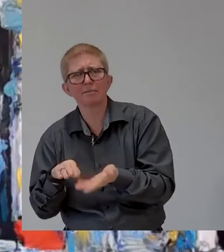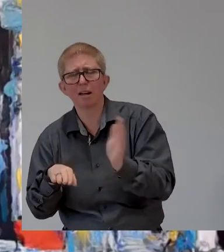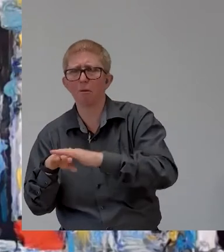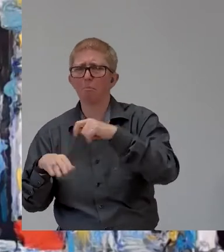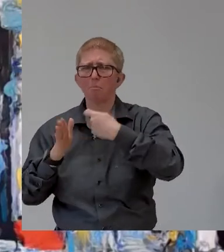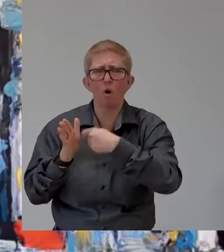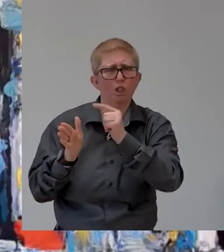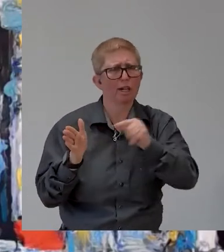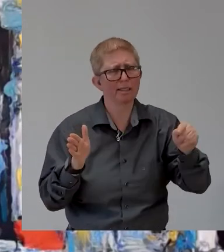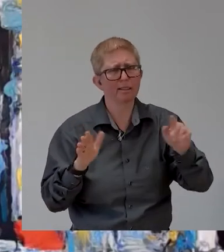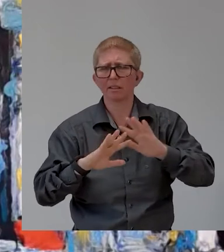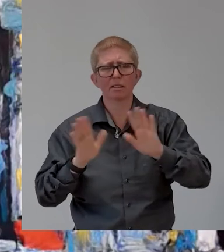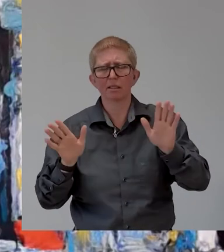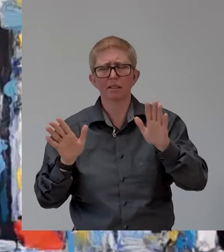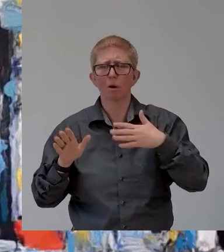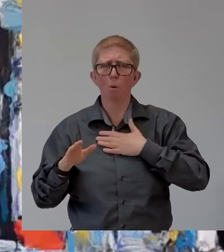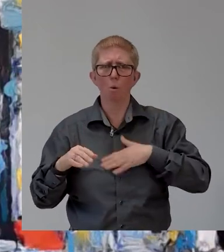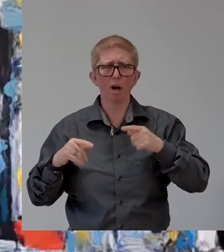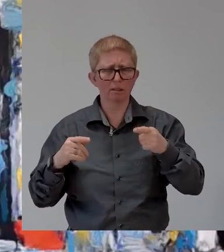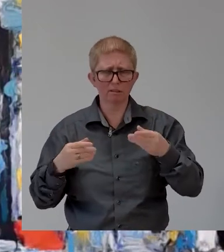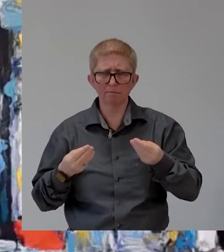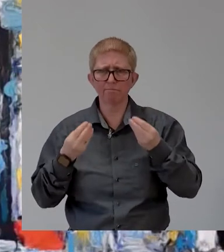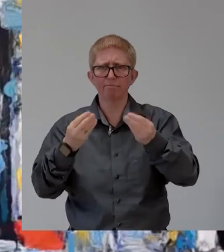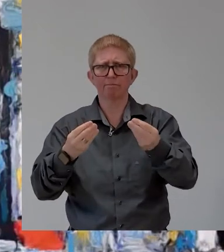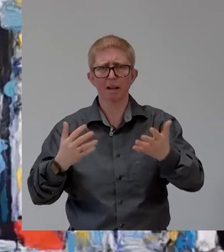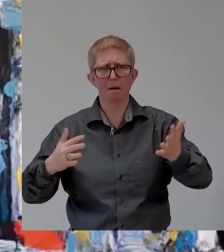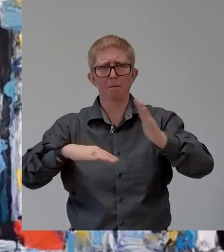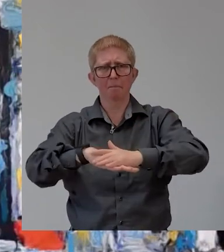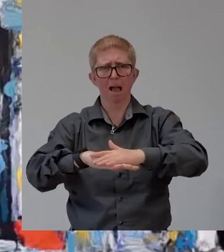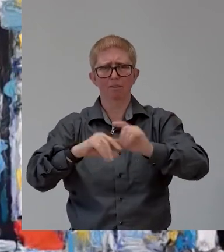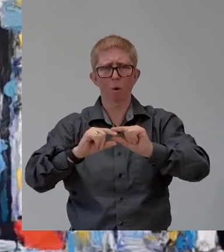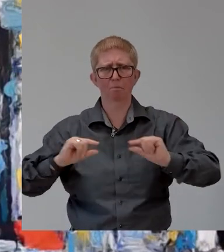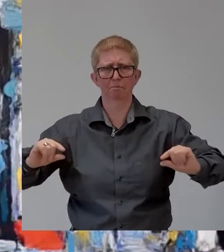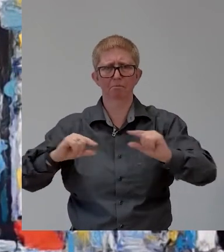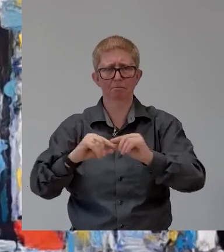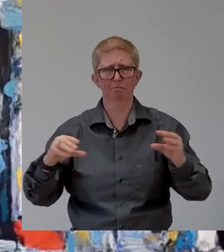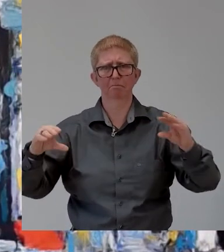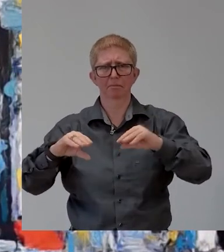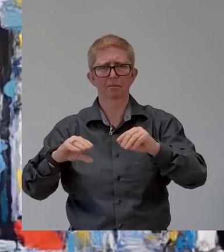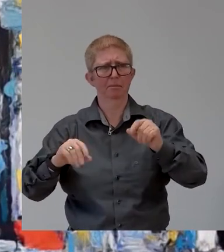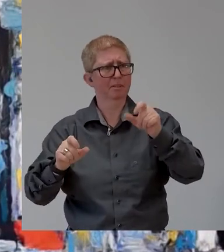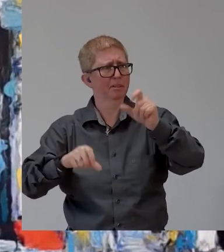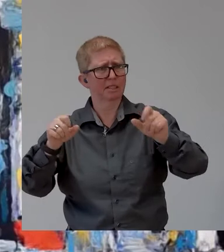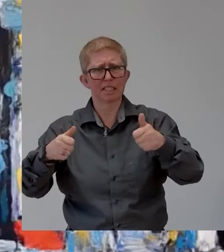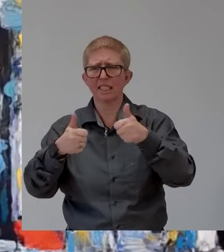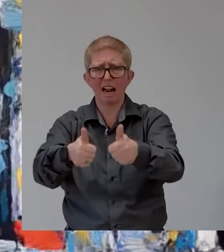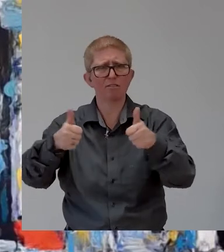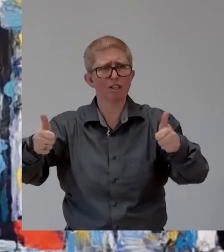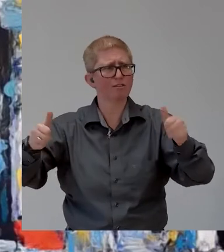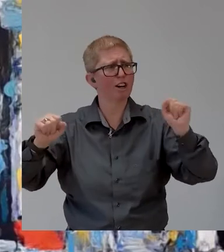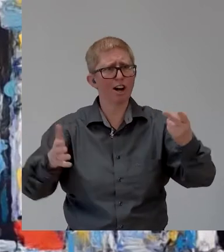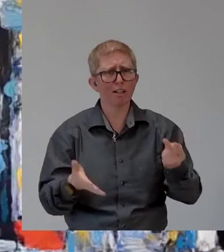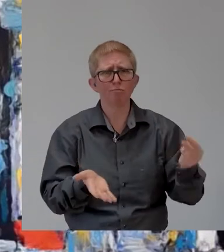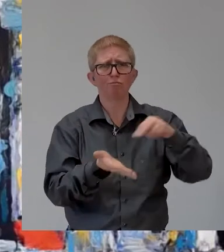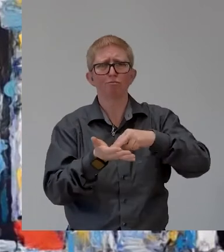platform to hear from the people themselves and it will also enable you to experience